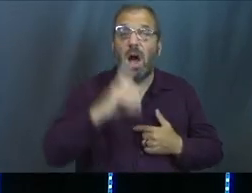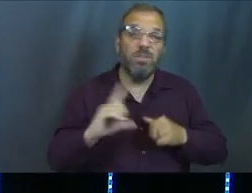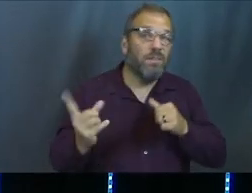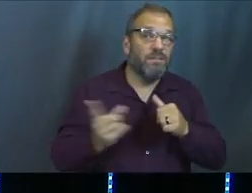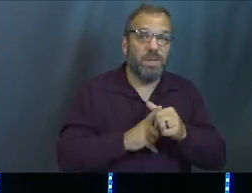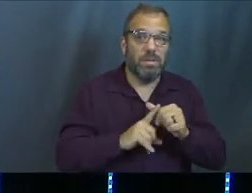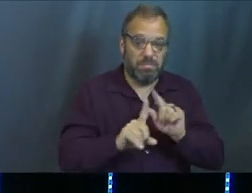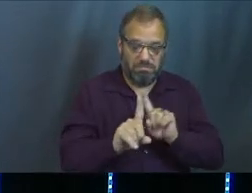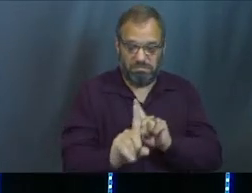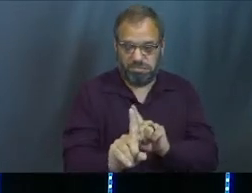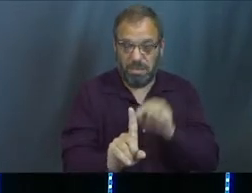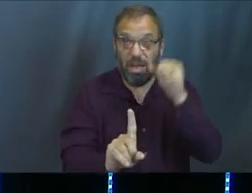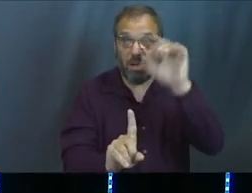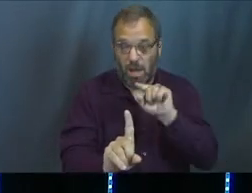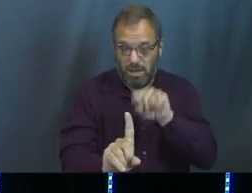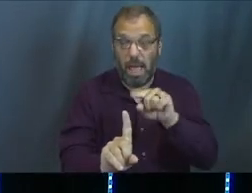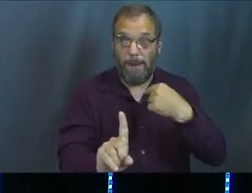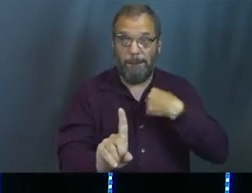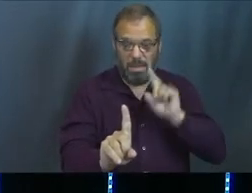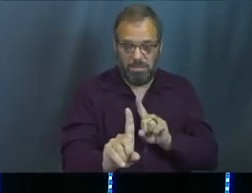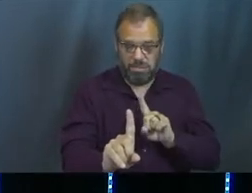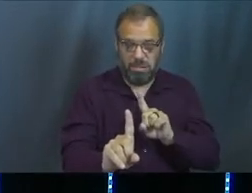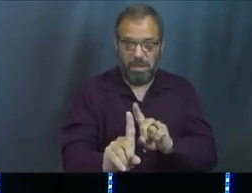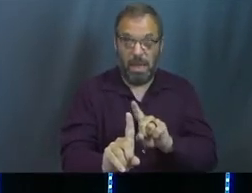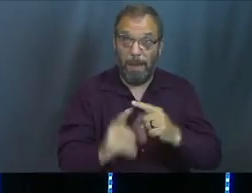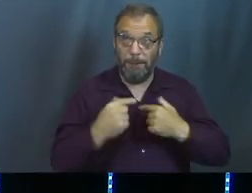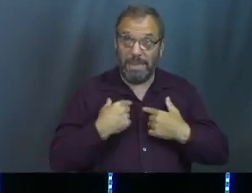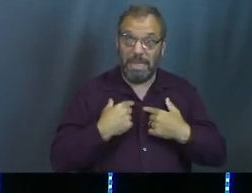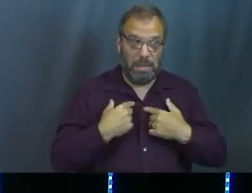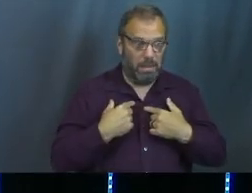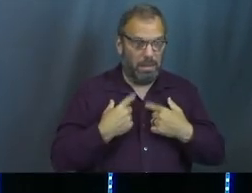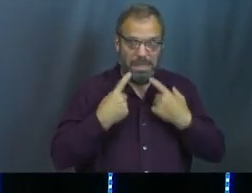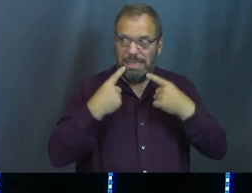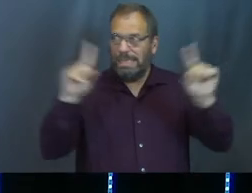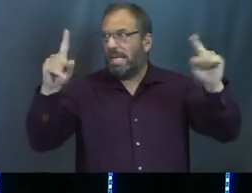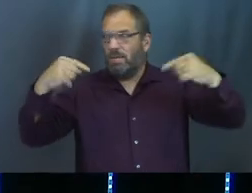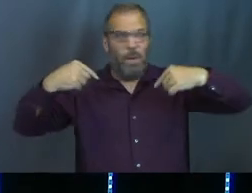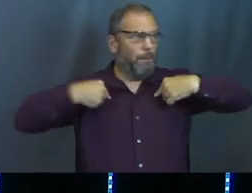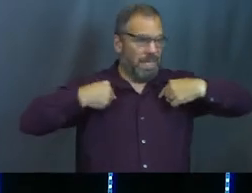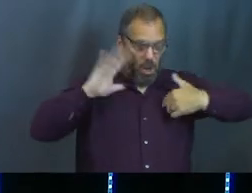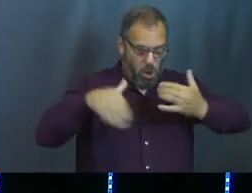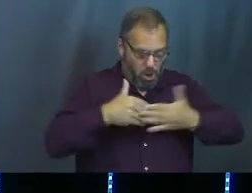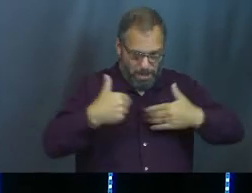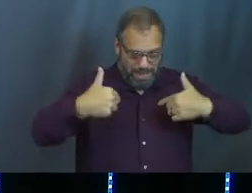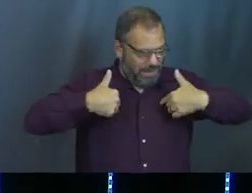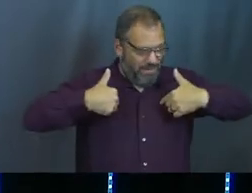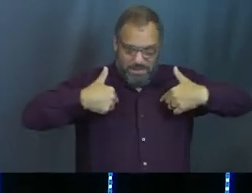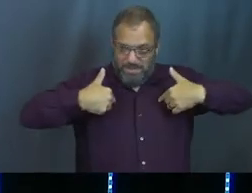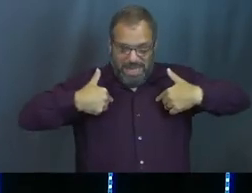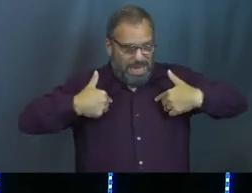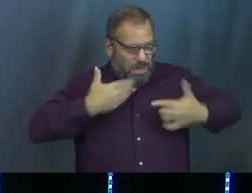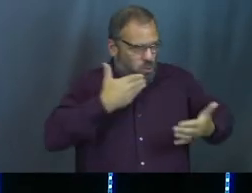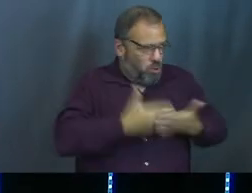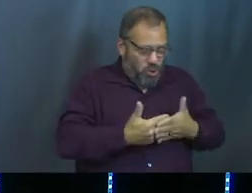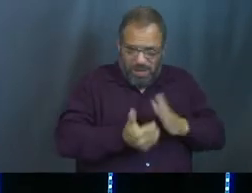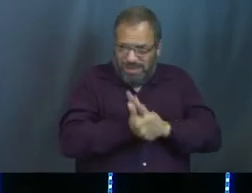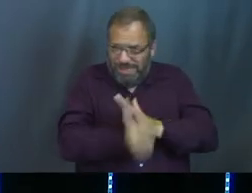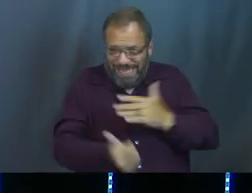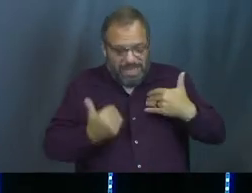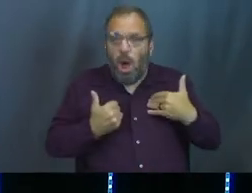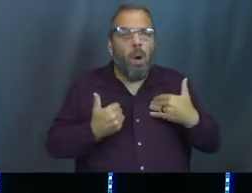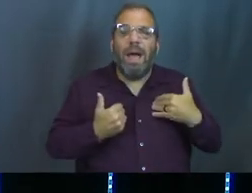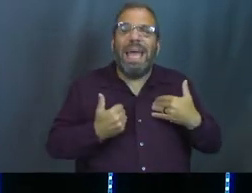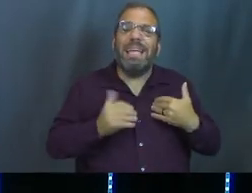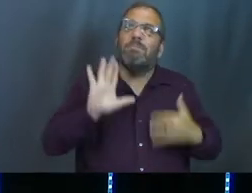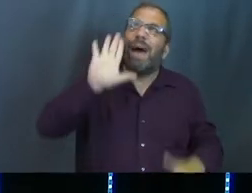us, right? I'm not a self-made man. I have not achieved what I have achieved because I'm great and I have the ability to.